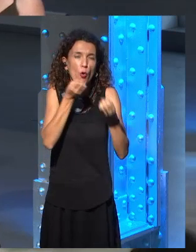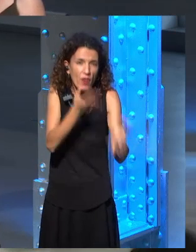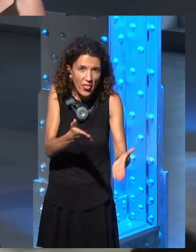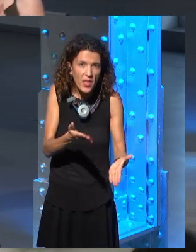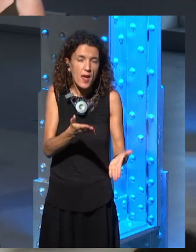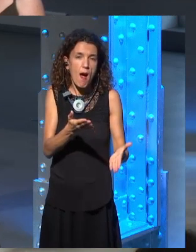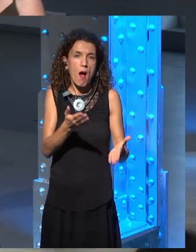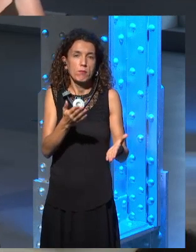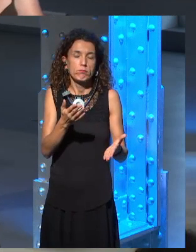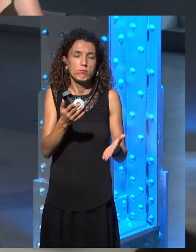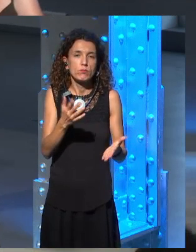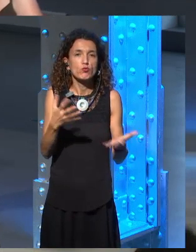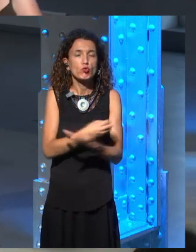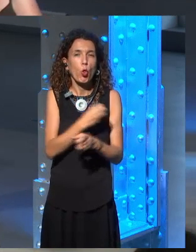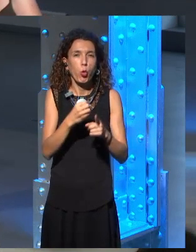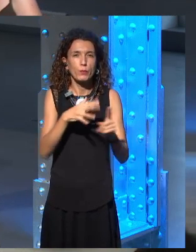of it. It's very much fantasy.